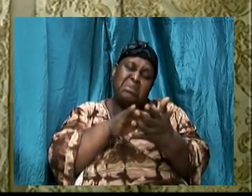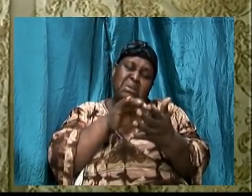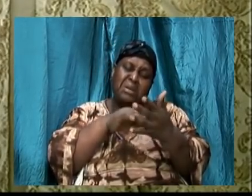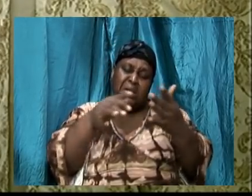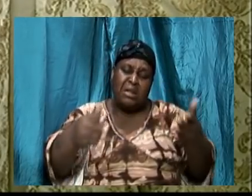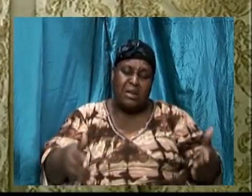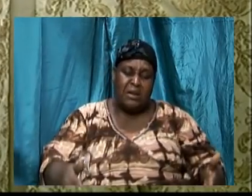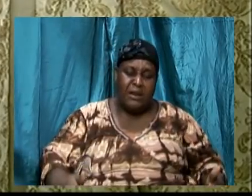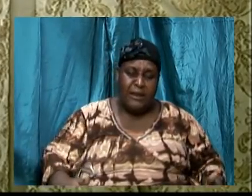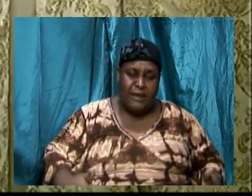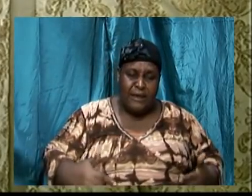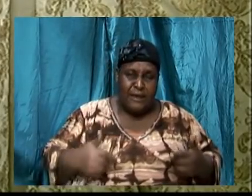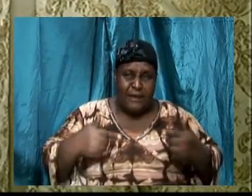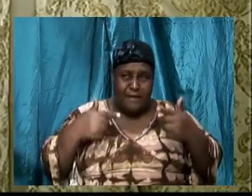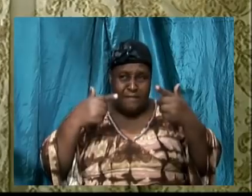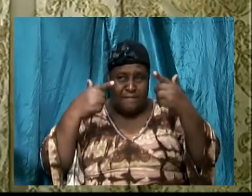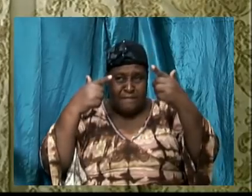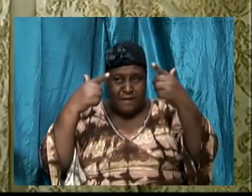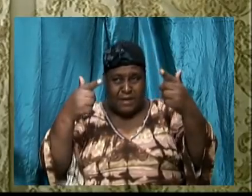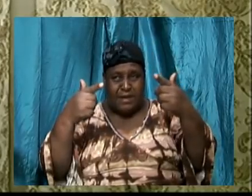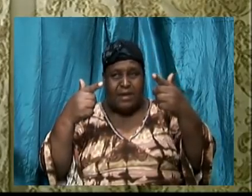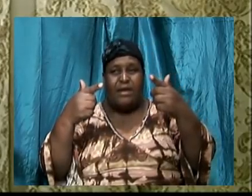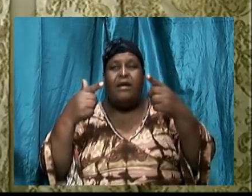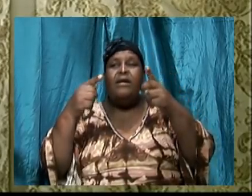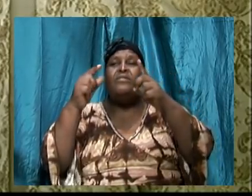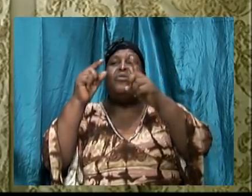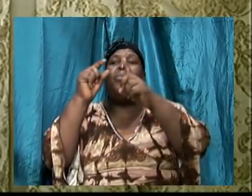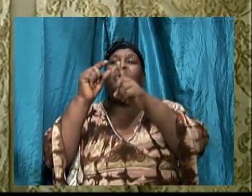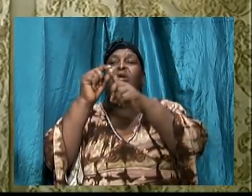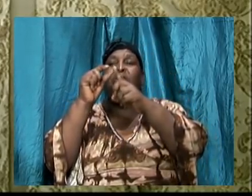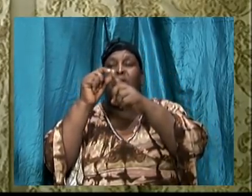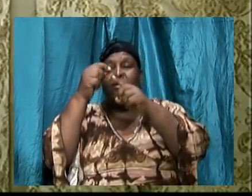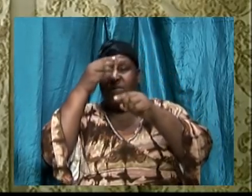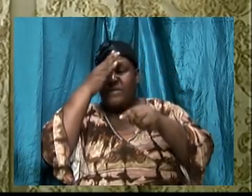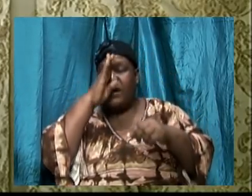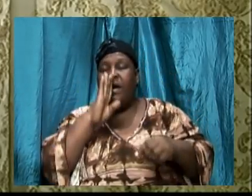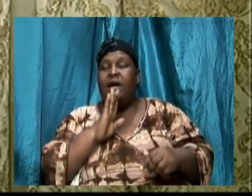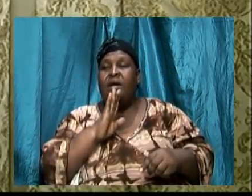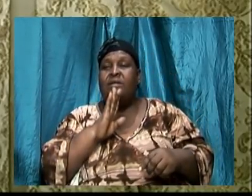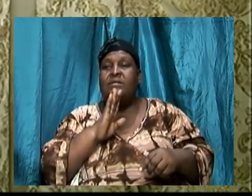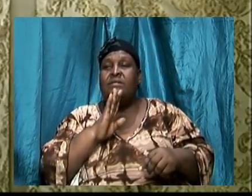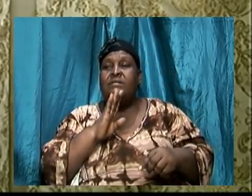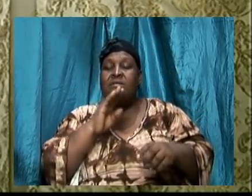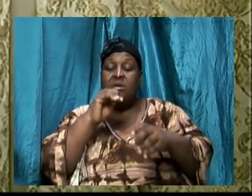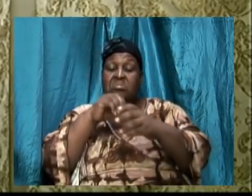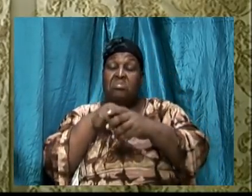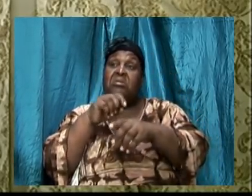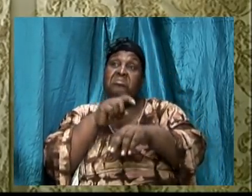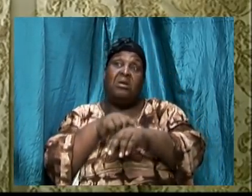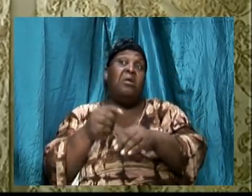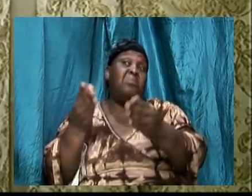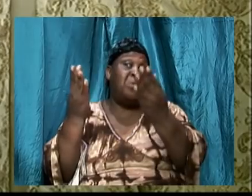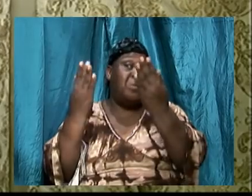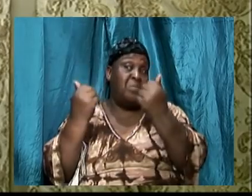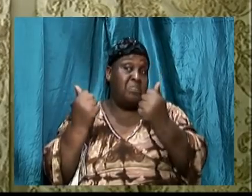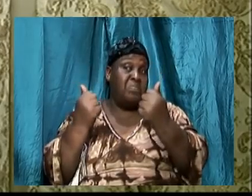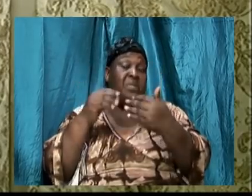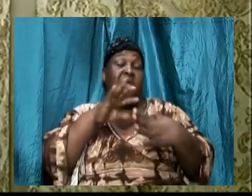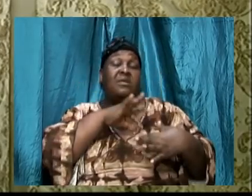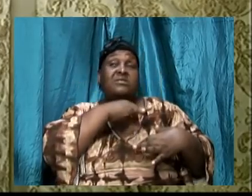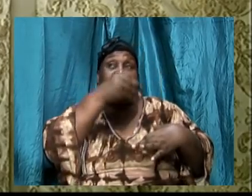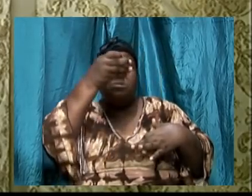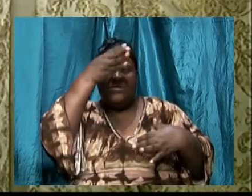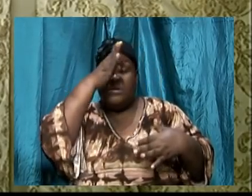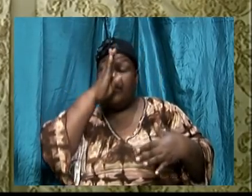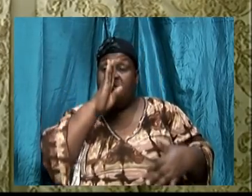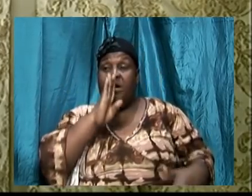part of our literal being so that in time to come, the spirit of almighty